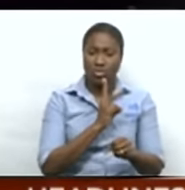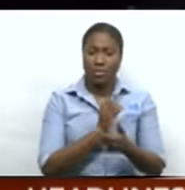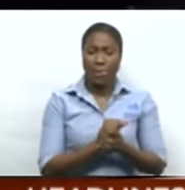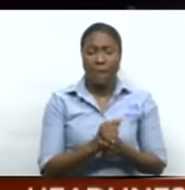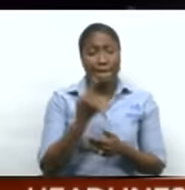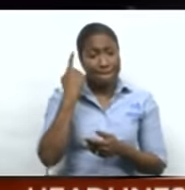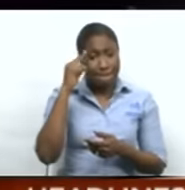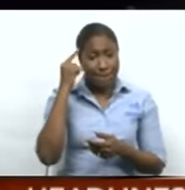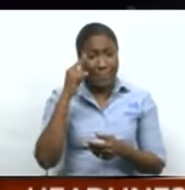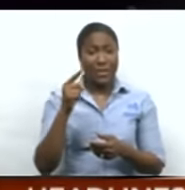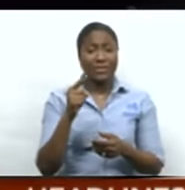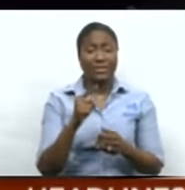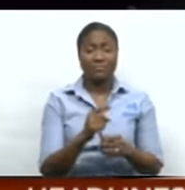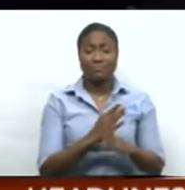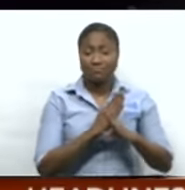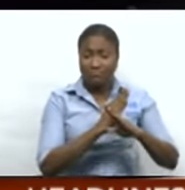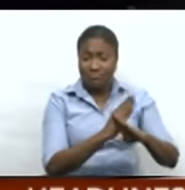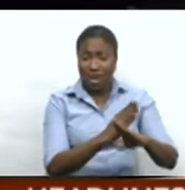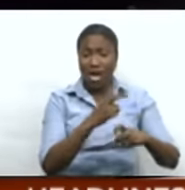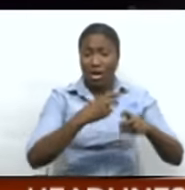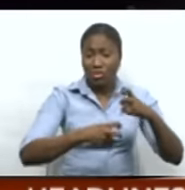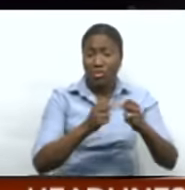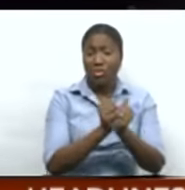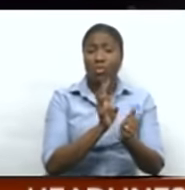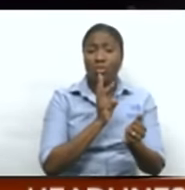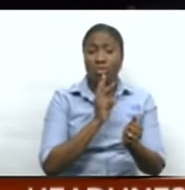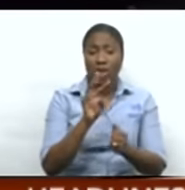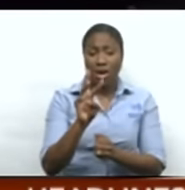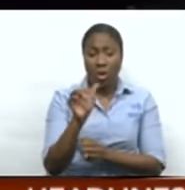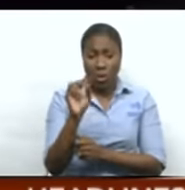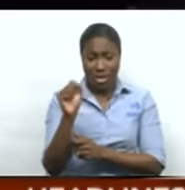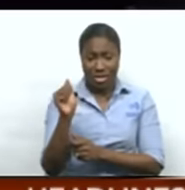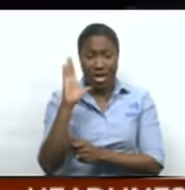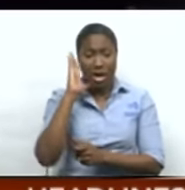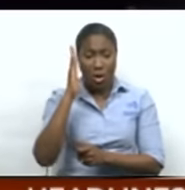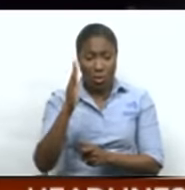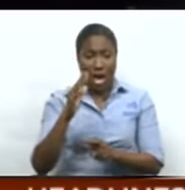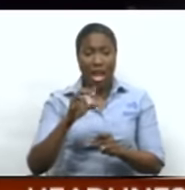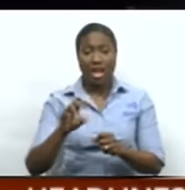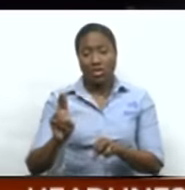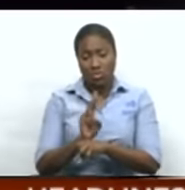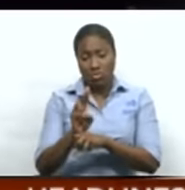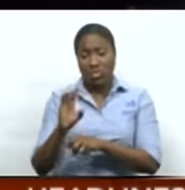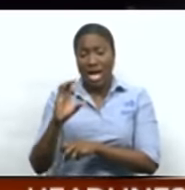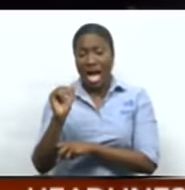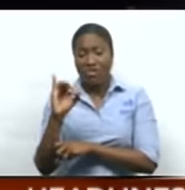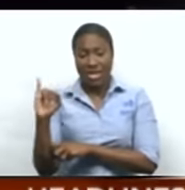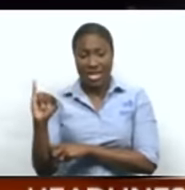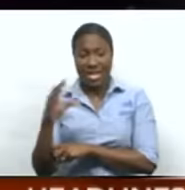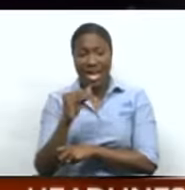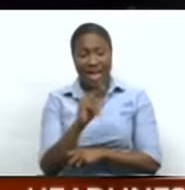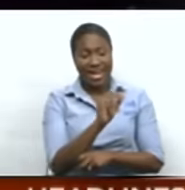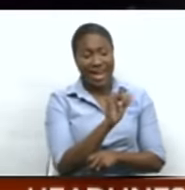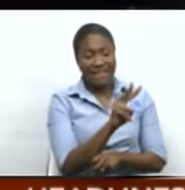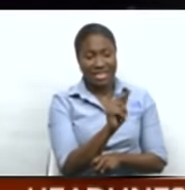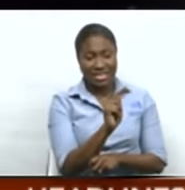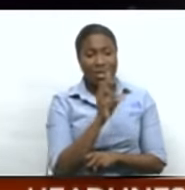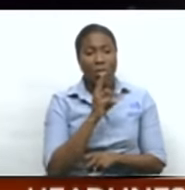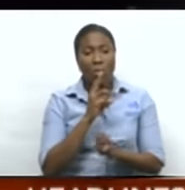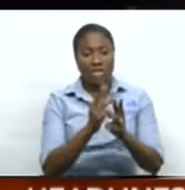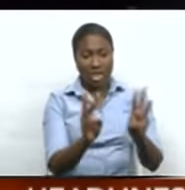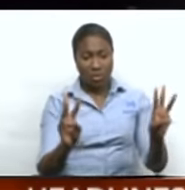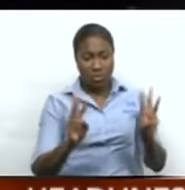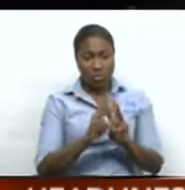mitigate the effects of this supply shortfall, WASA will redistribute supply from the Cariney and Navette water treatment plants and there will be